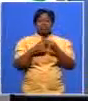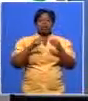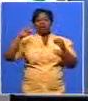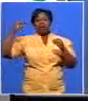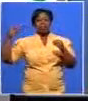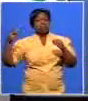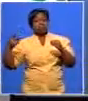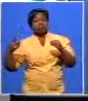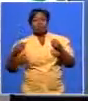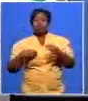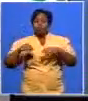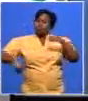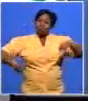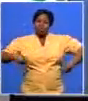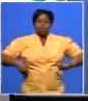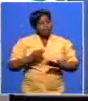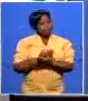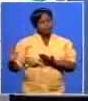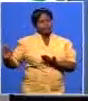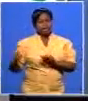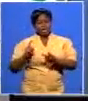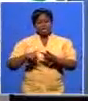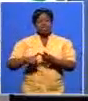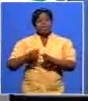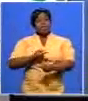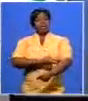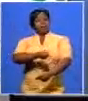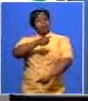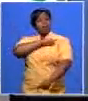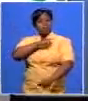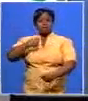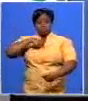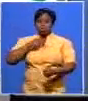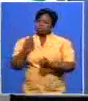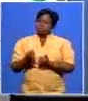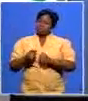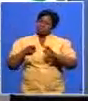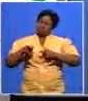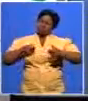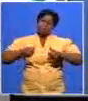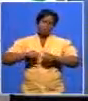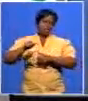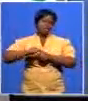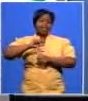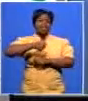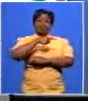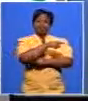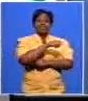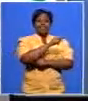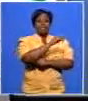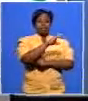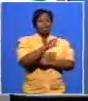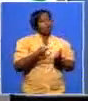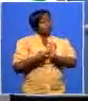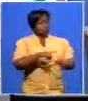and we do empowerment much better than the anc i'll explain to you why and i'll show you empirically through the